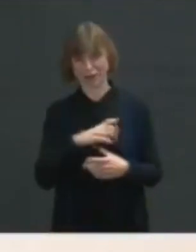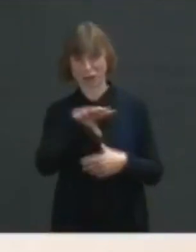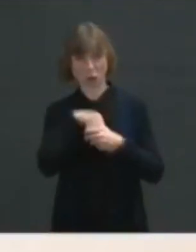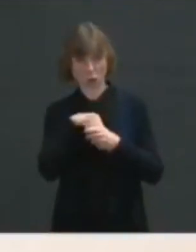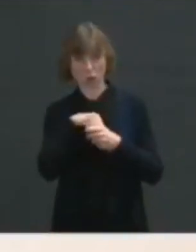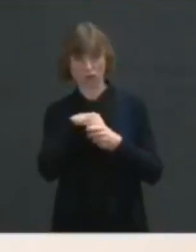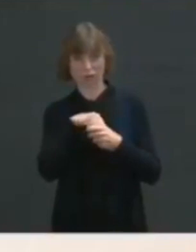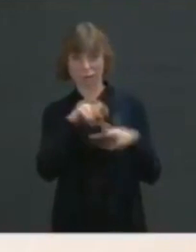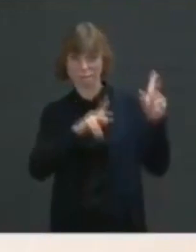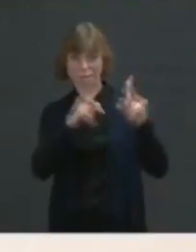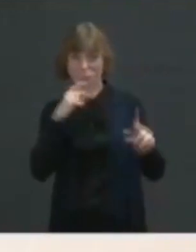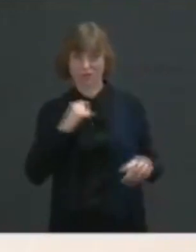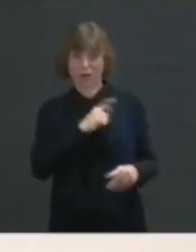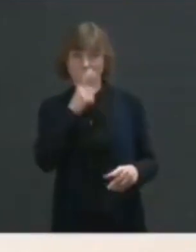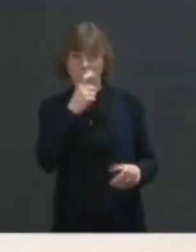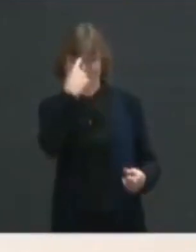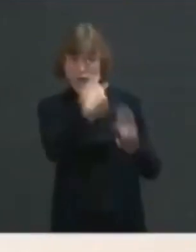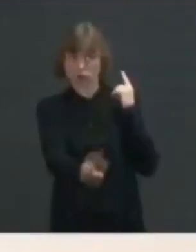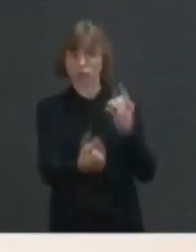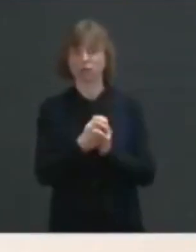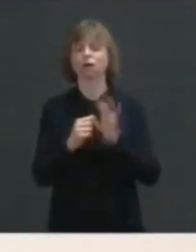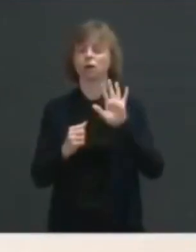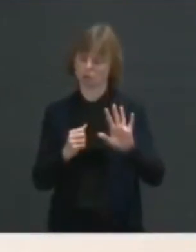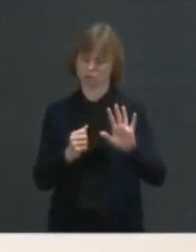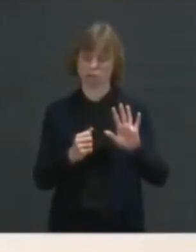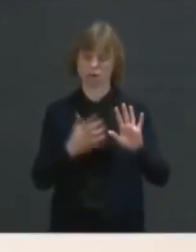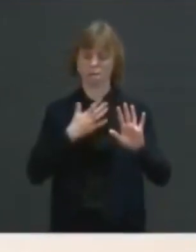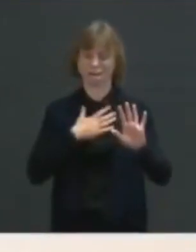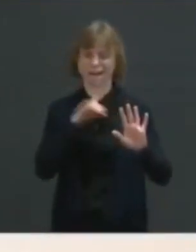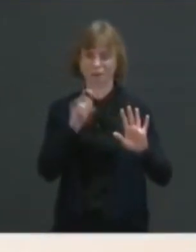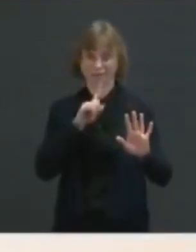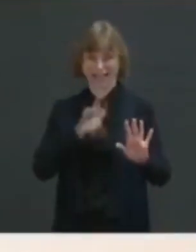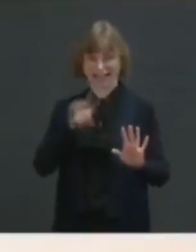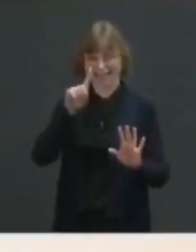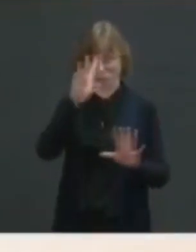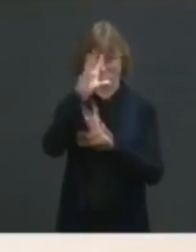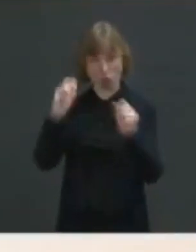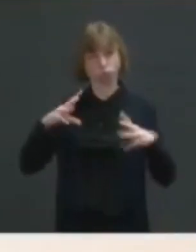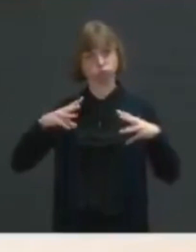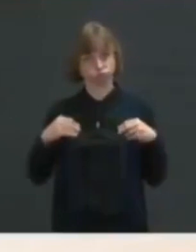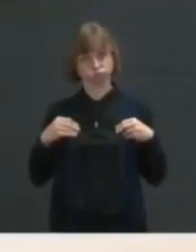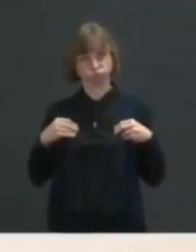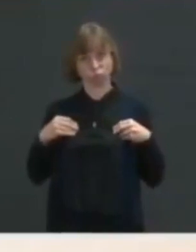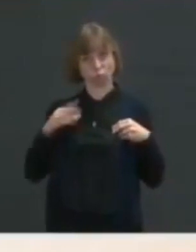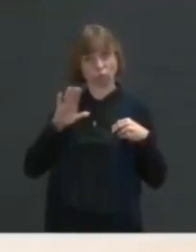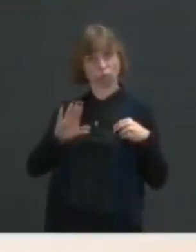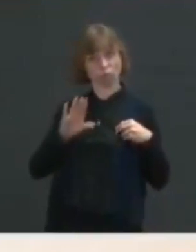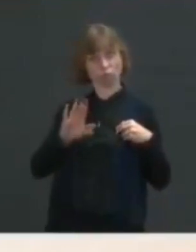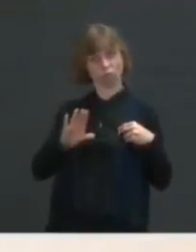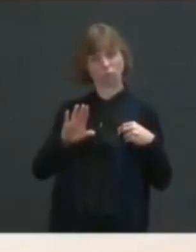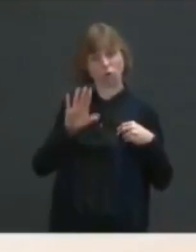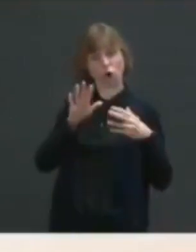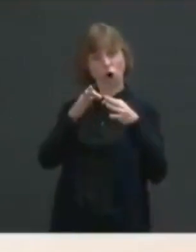he has disagreements. And I think that's fair, but I think the question is, does the, is the president okay with the language and rhetoric